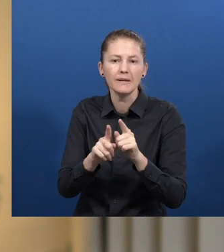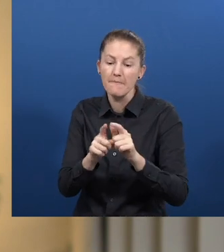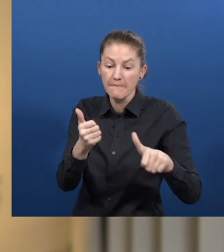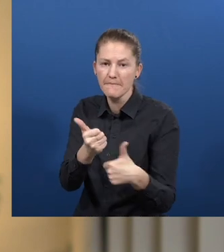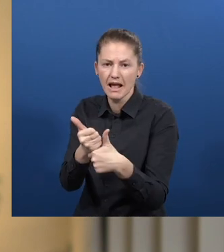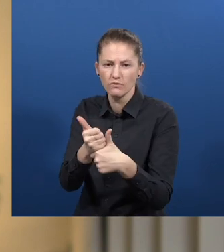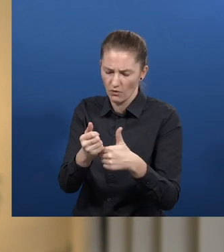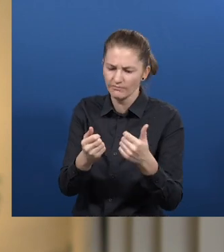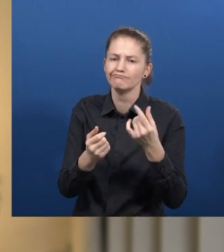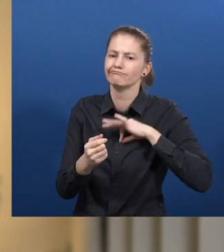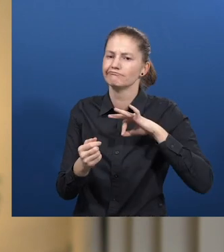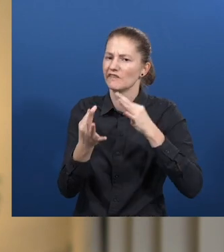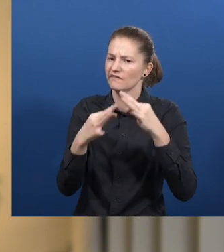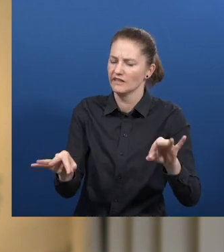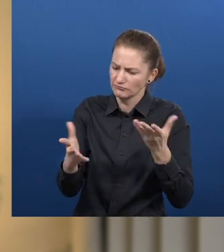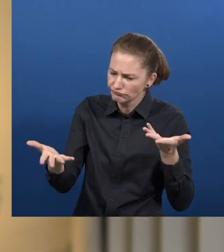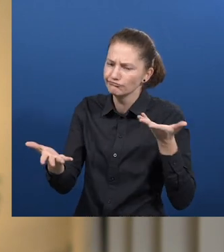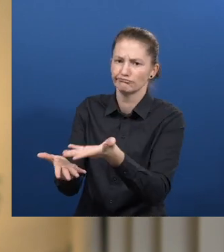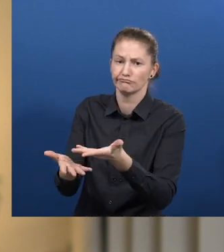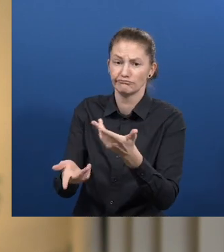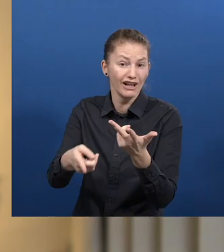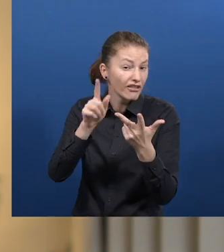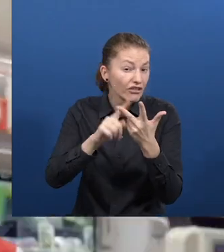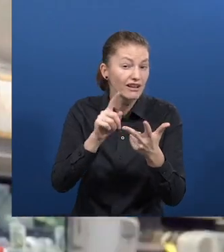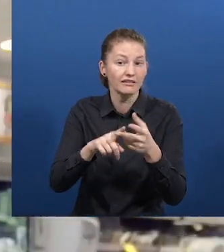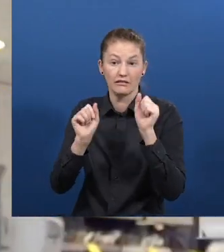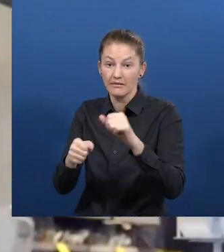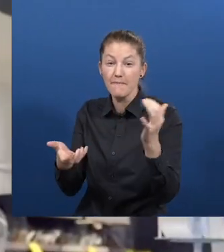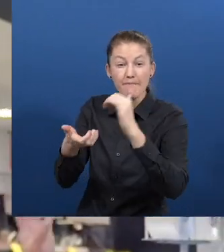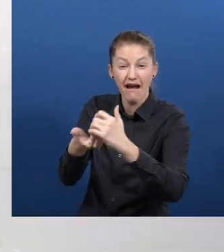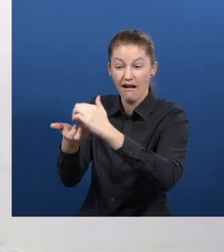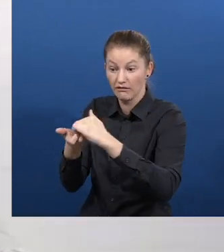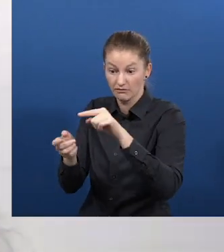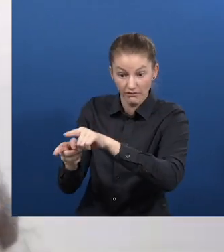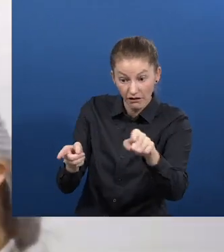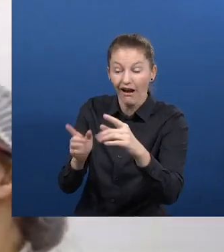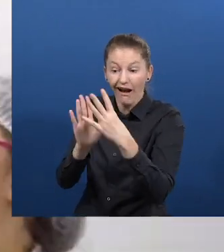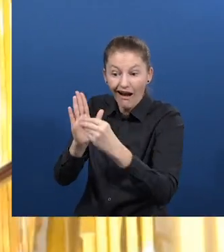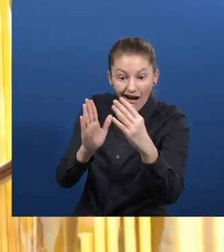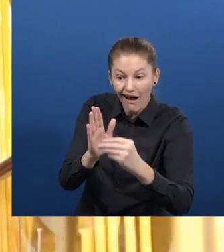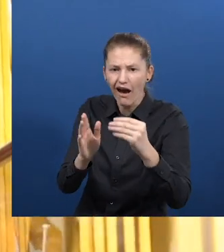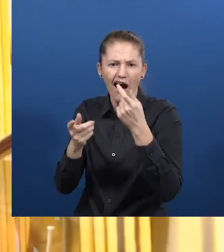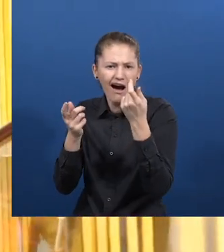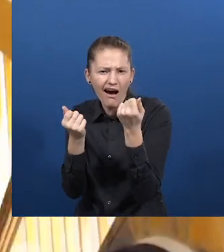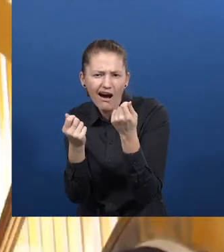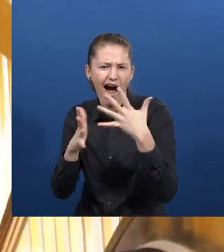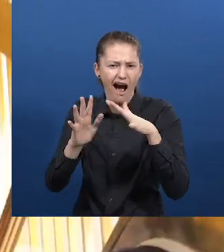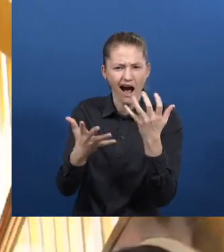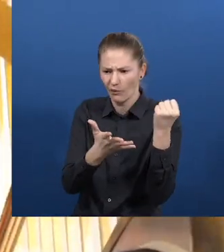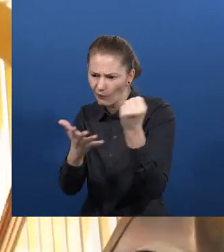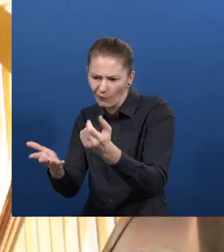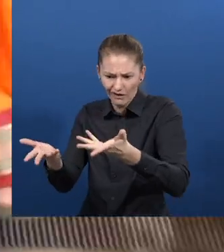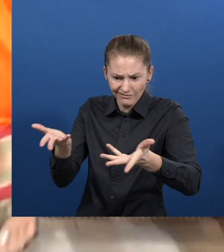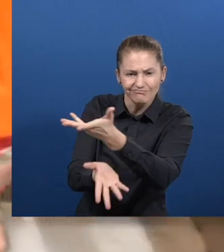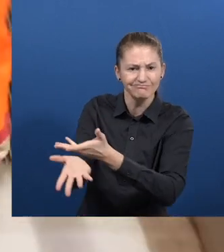or to act as a replication partner in financing one or the other